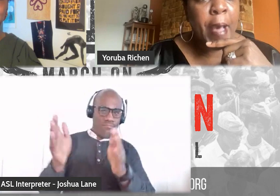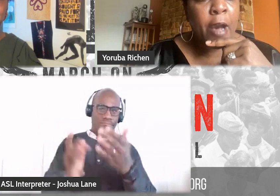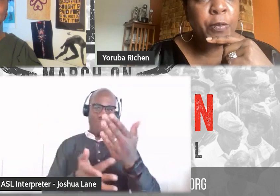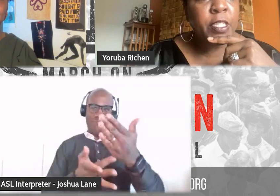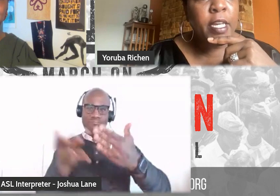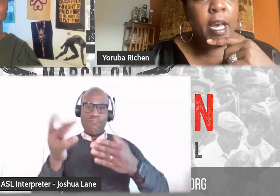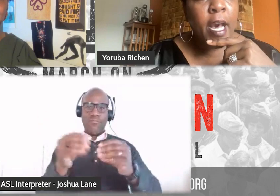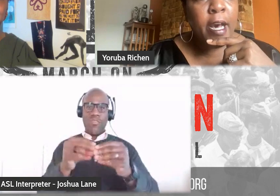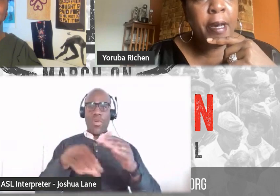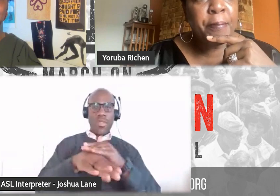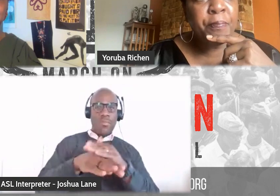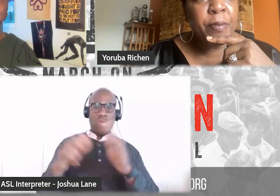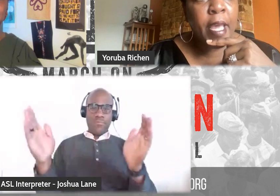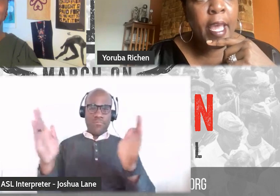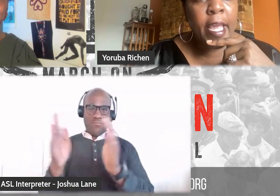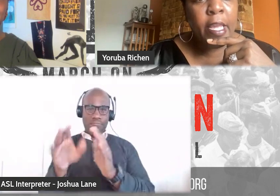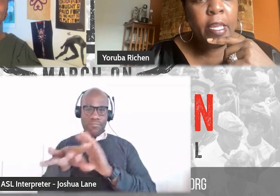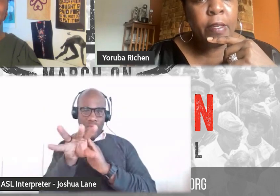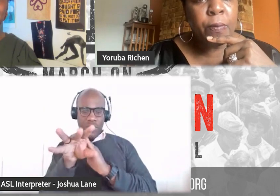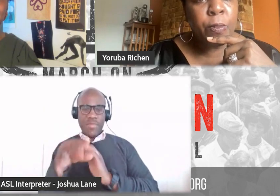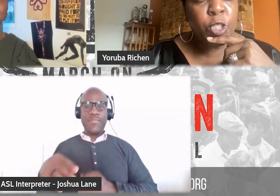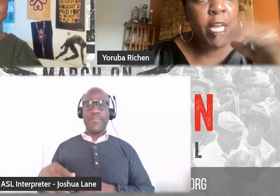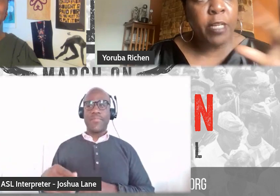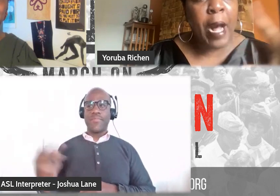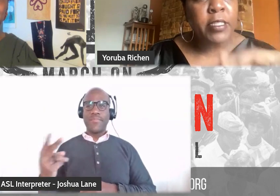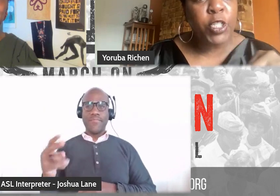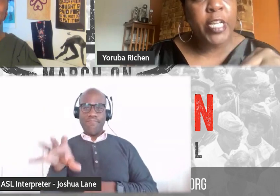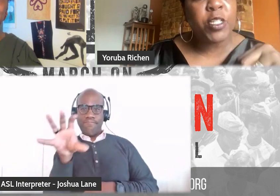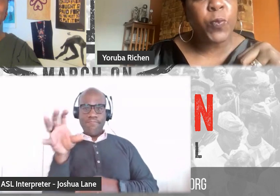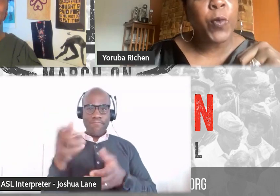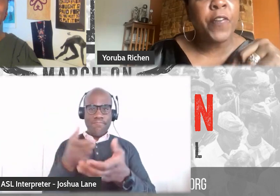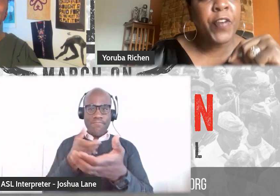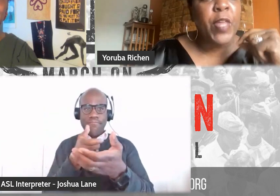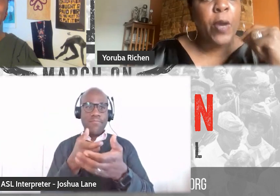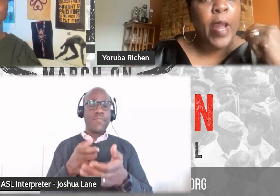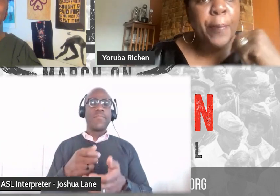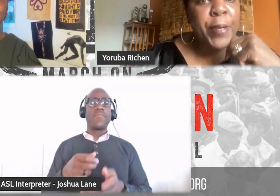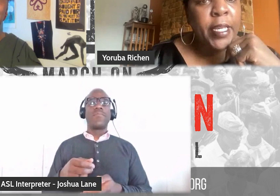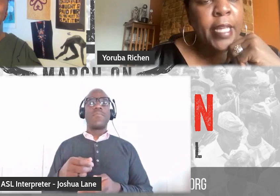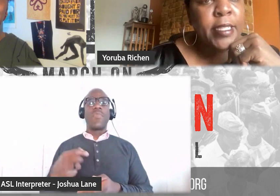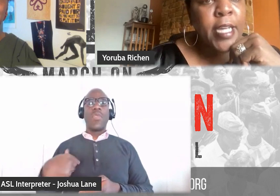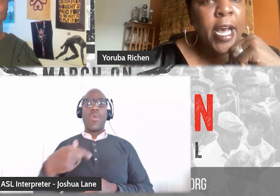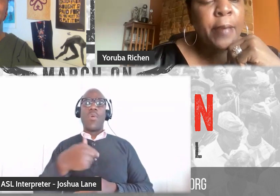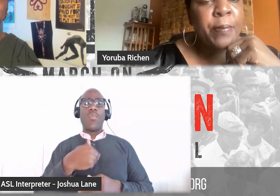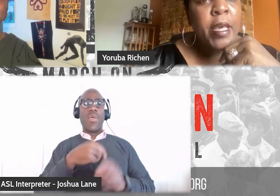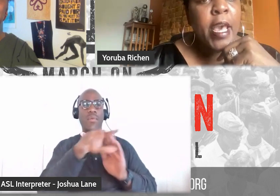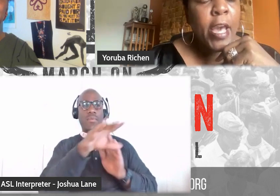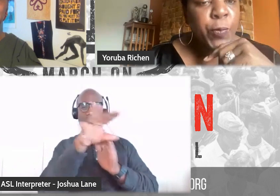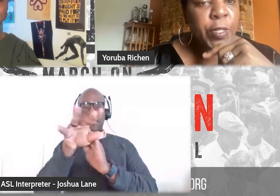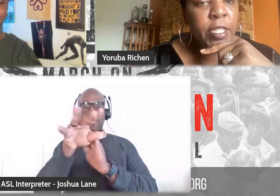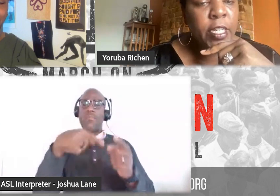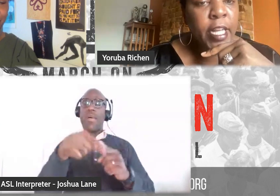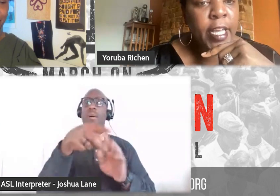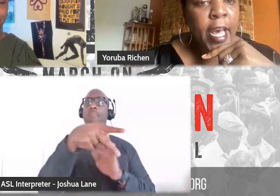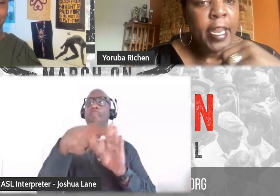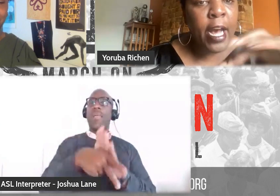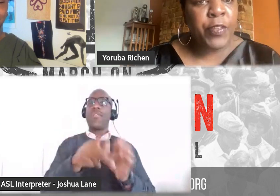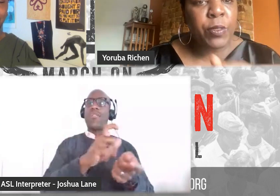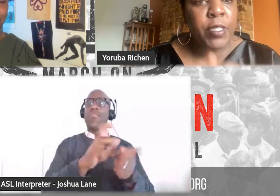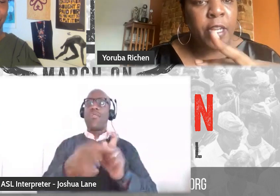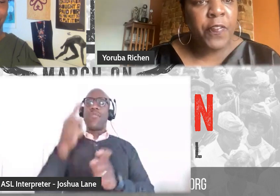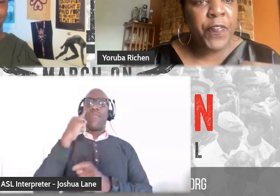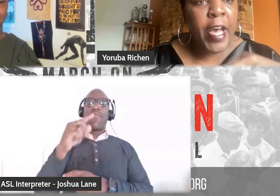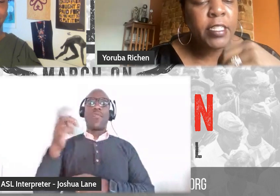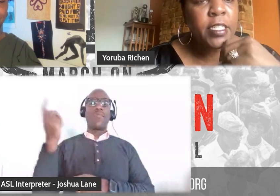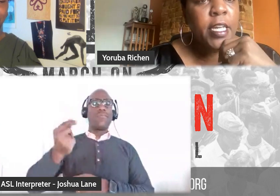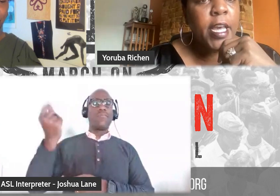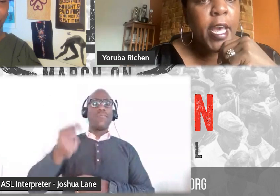about, um, a chain policy changes in welfare that were happening at the time and really looking at how